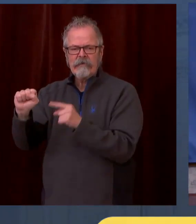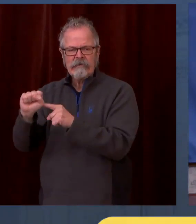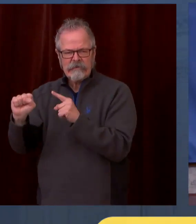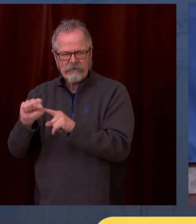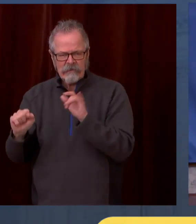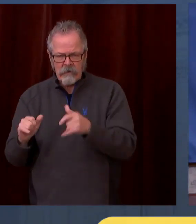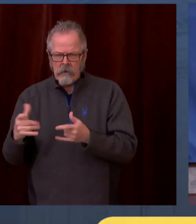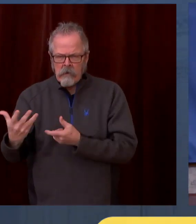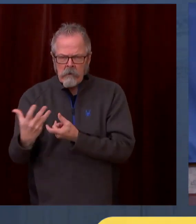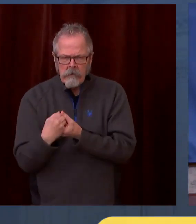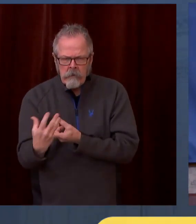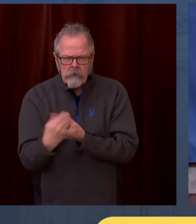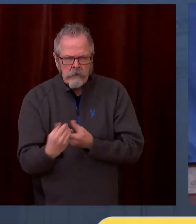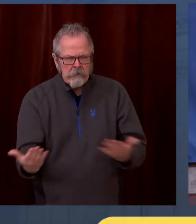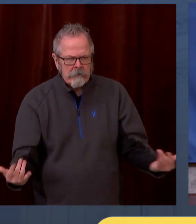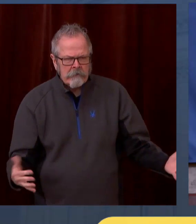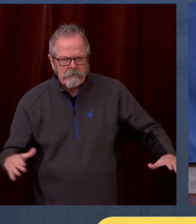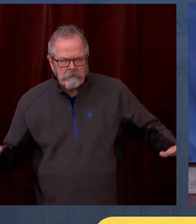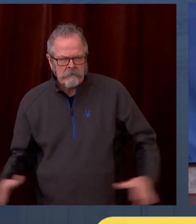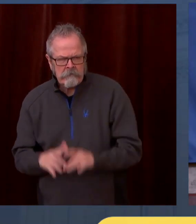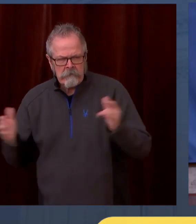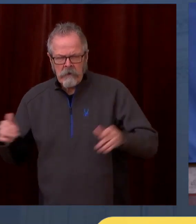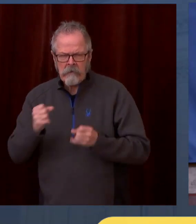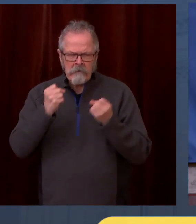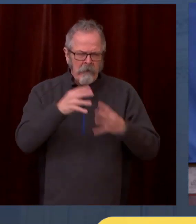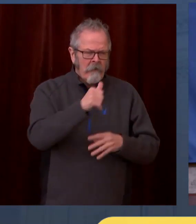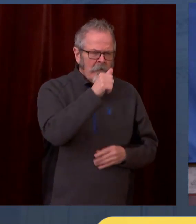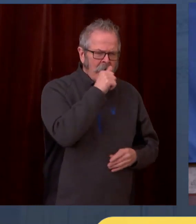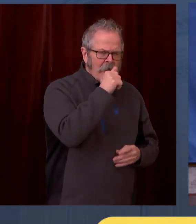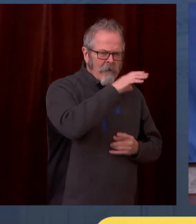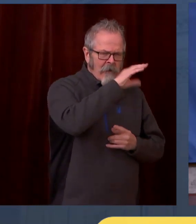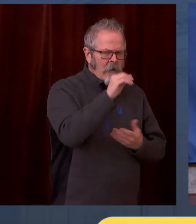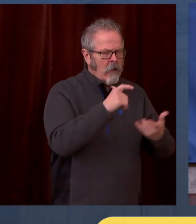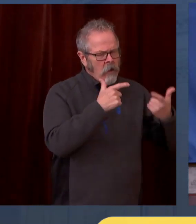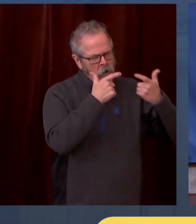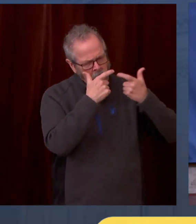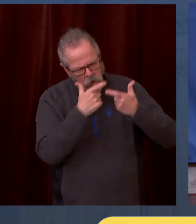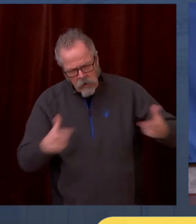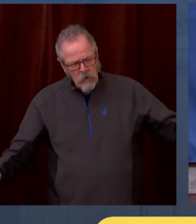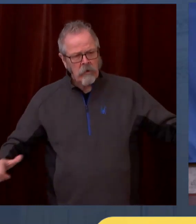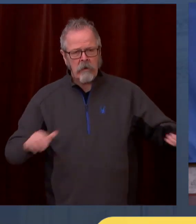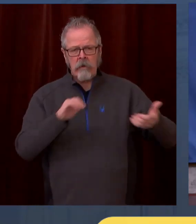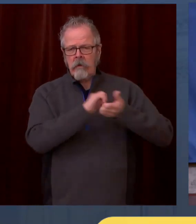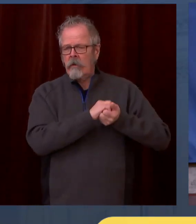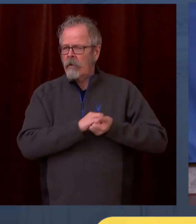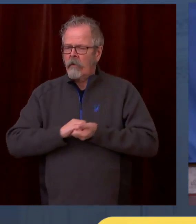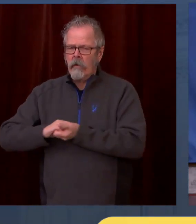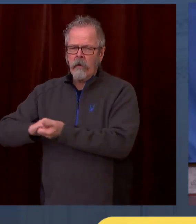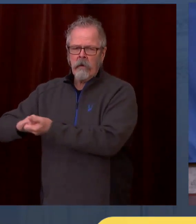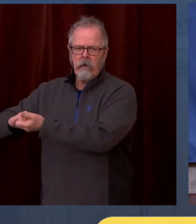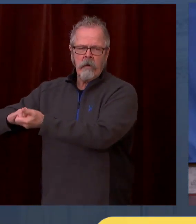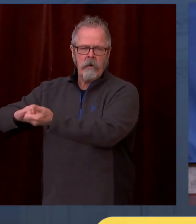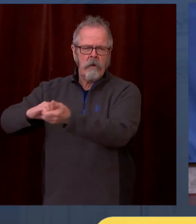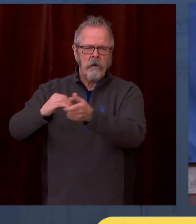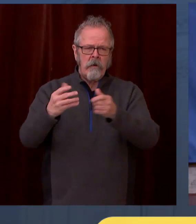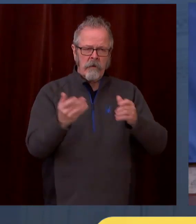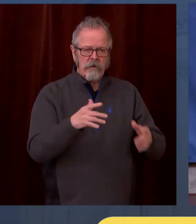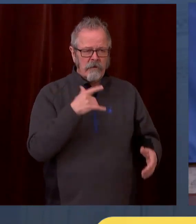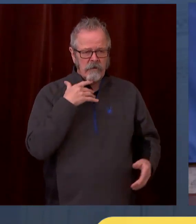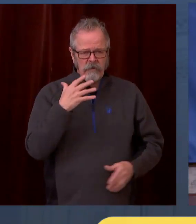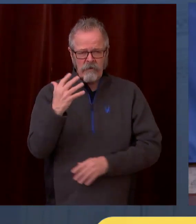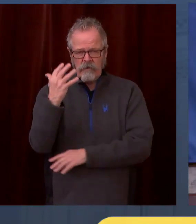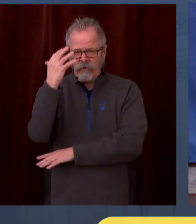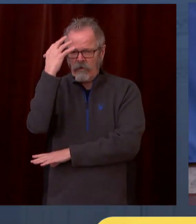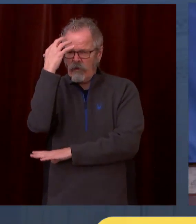response. And I'm glad Washington State is again being innovative in this regard. Our partners include many, including Microsoft,